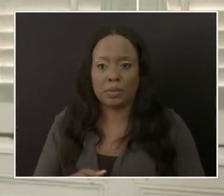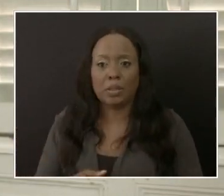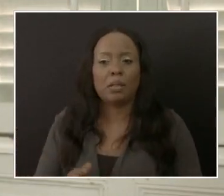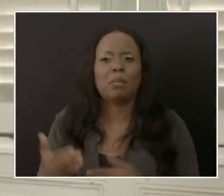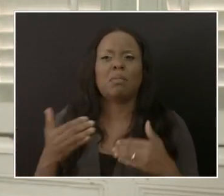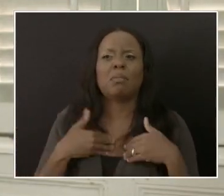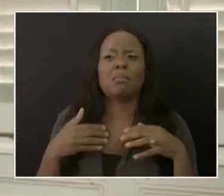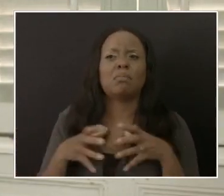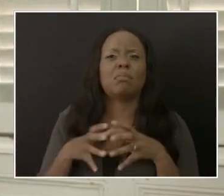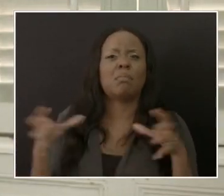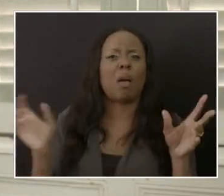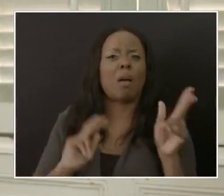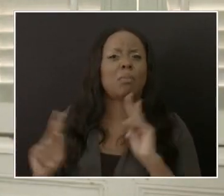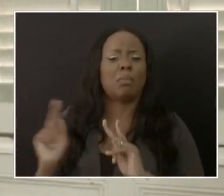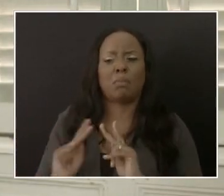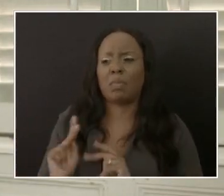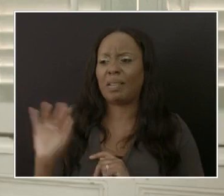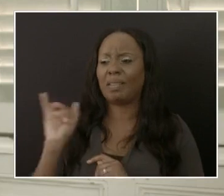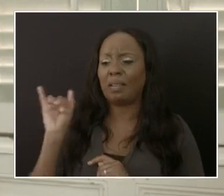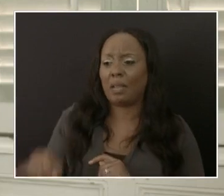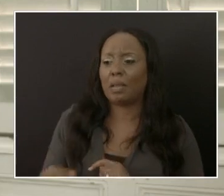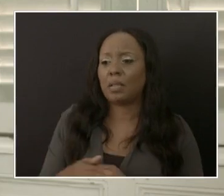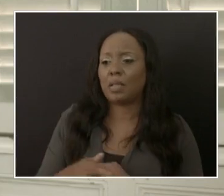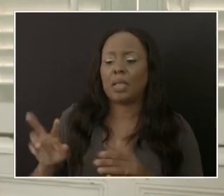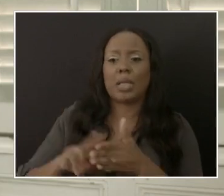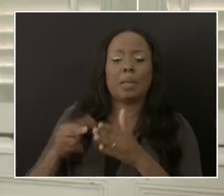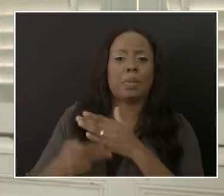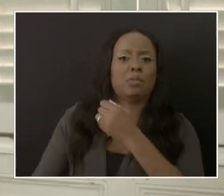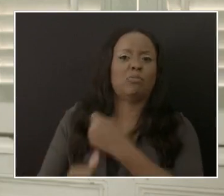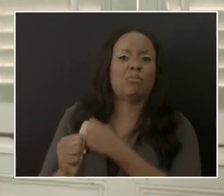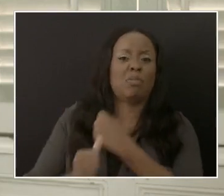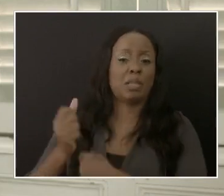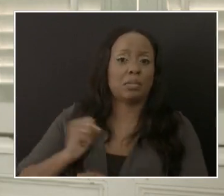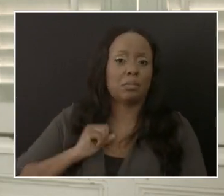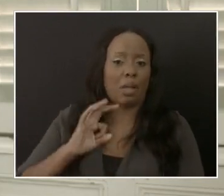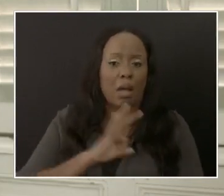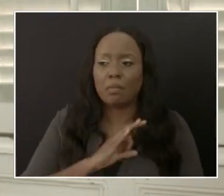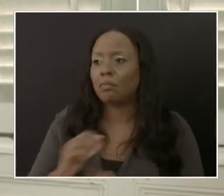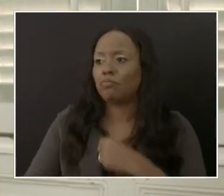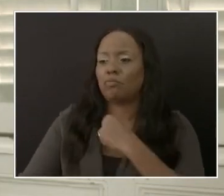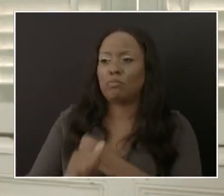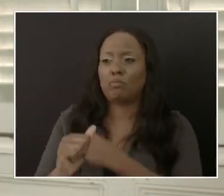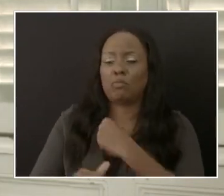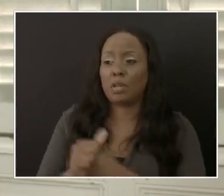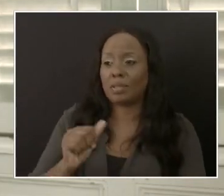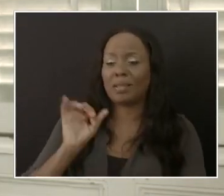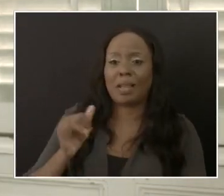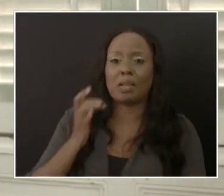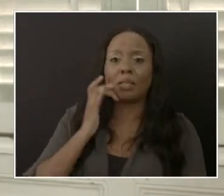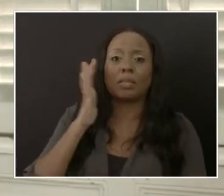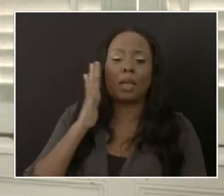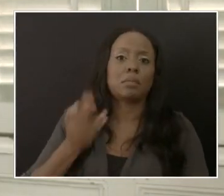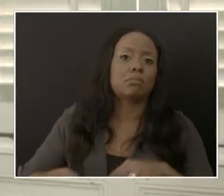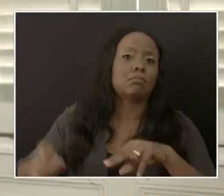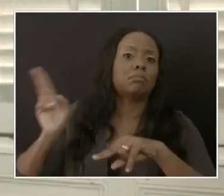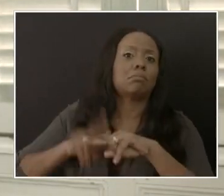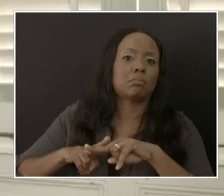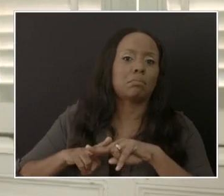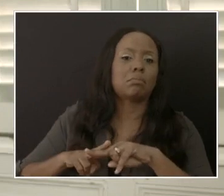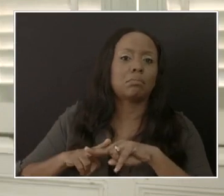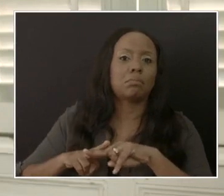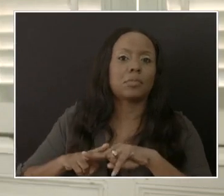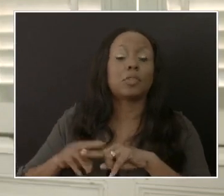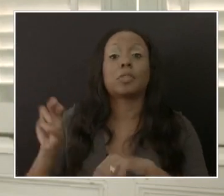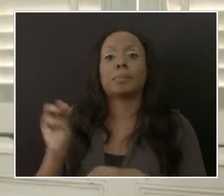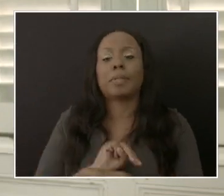number of persons, then you would appreciate that the risk to staff and other persons within that hotel increases. So the Ministry